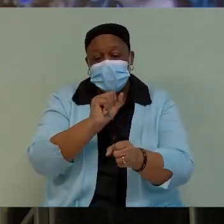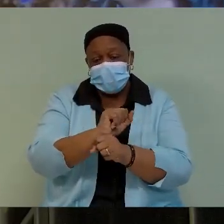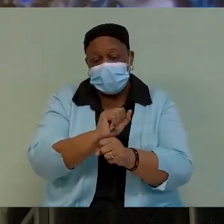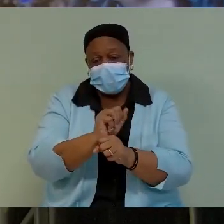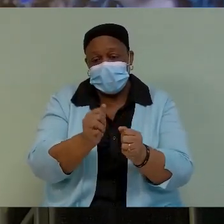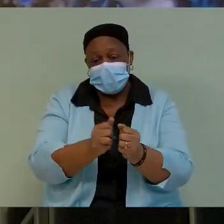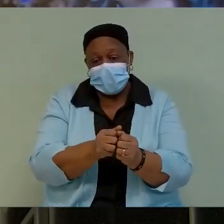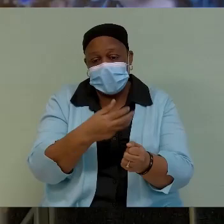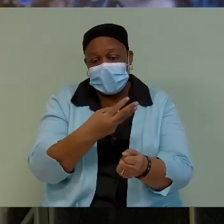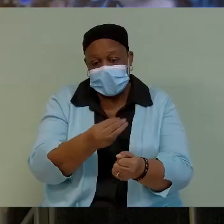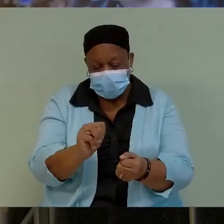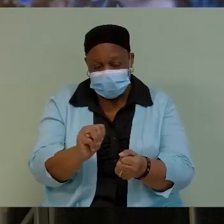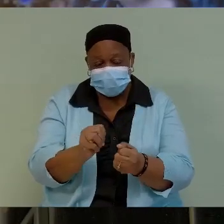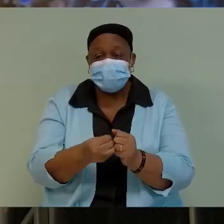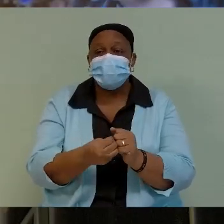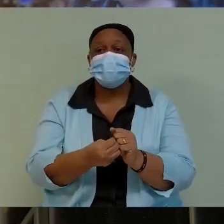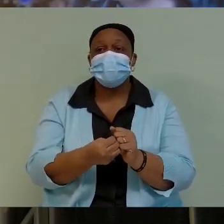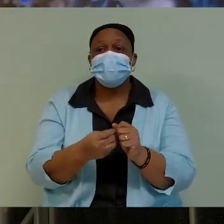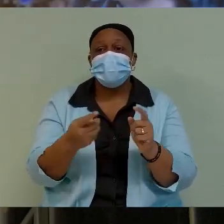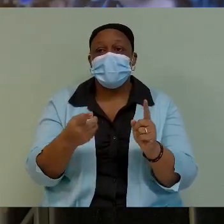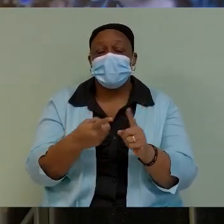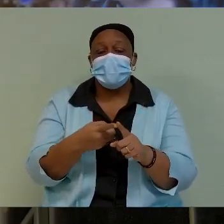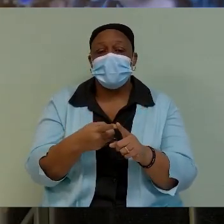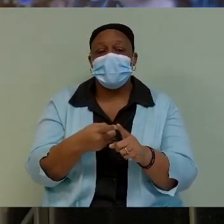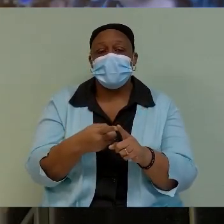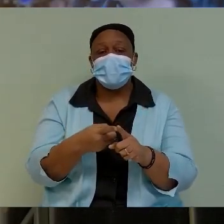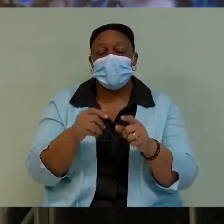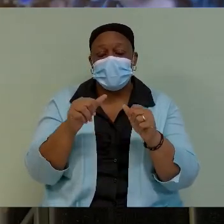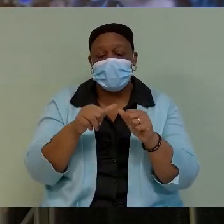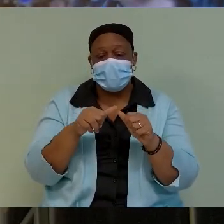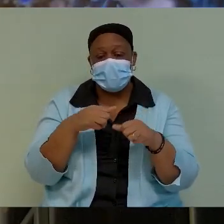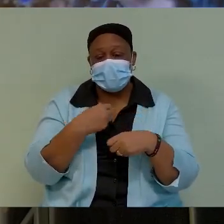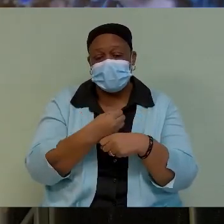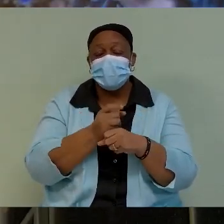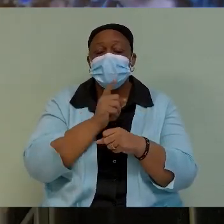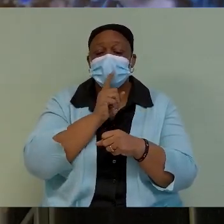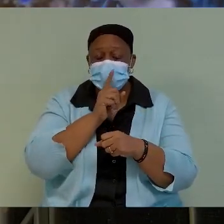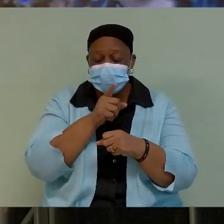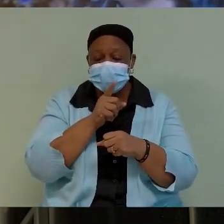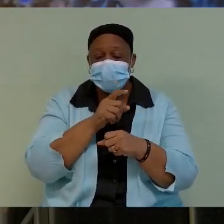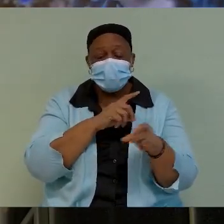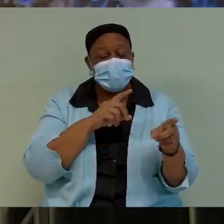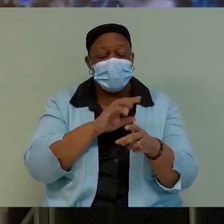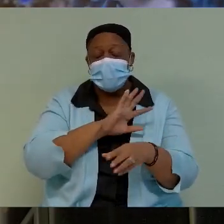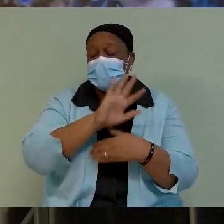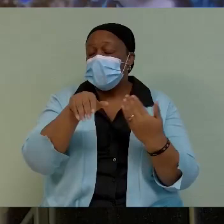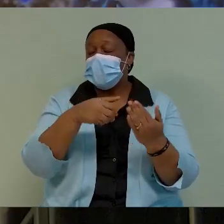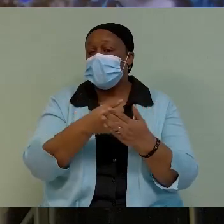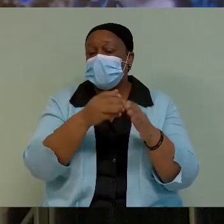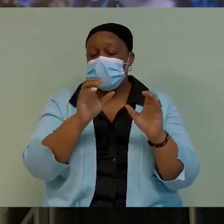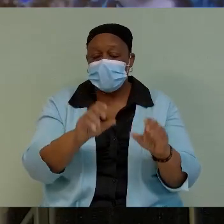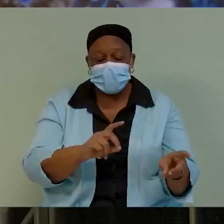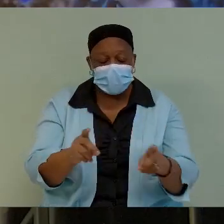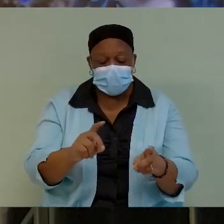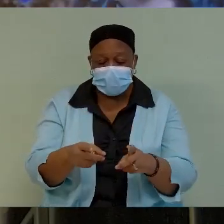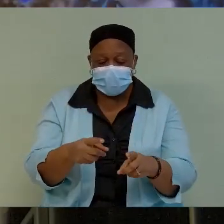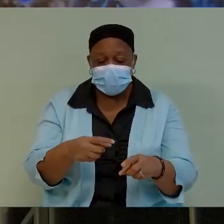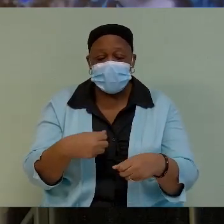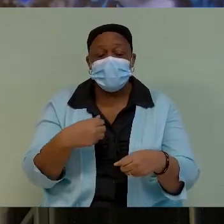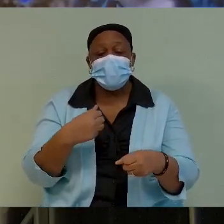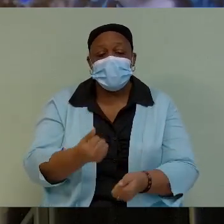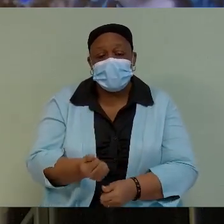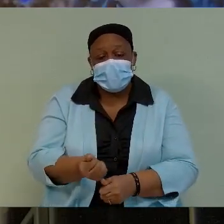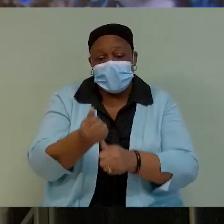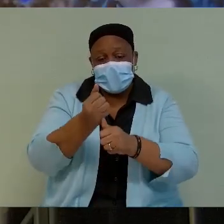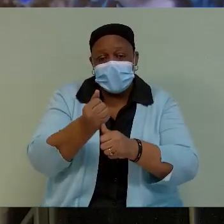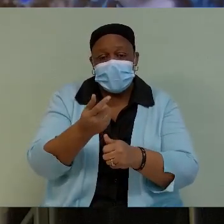we commit the ministry and myself to ensuring that we do whatever it takes to support the efforts of the NEOC and